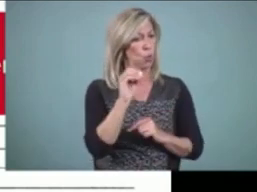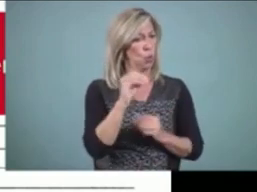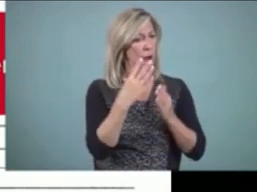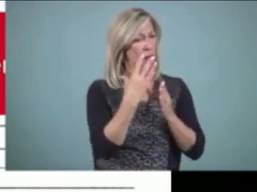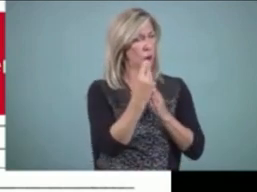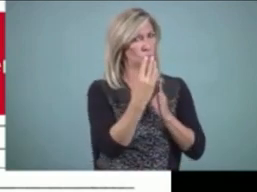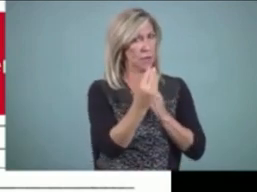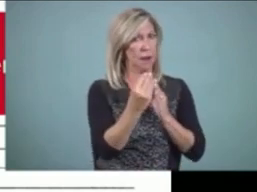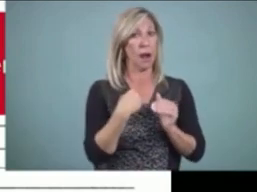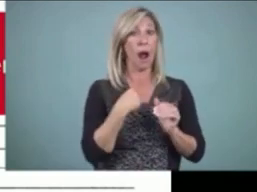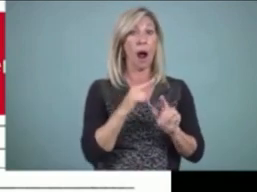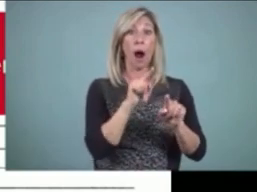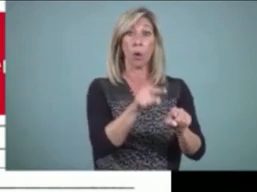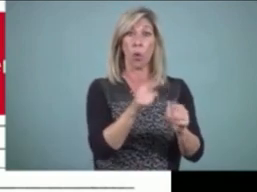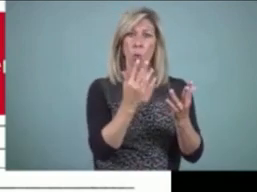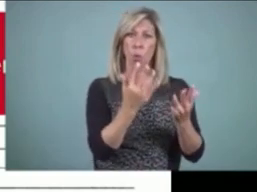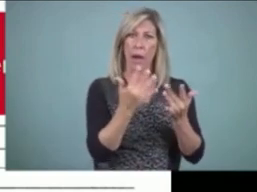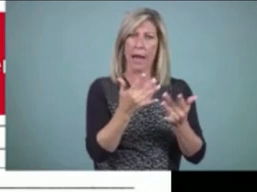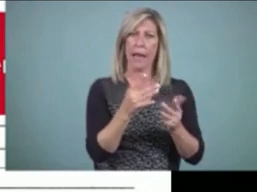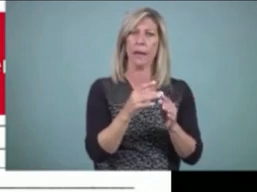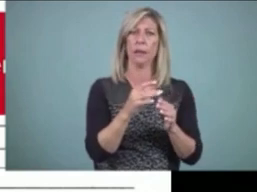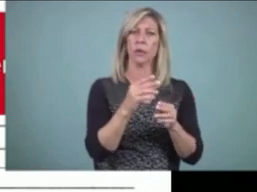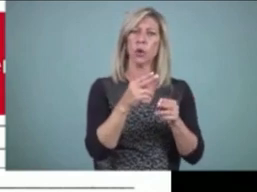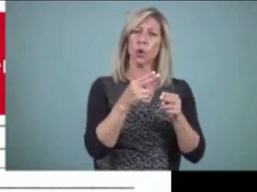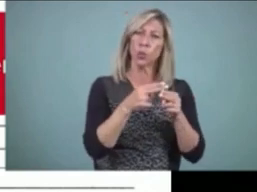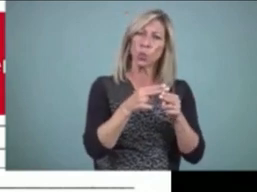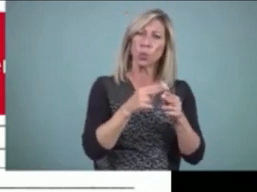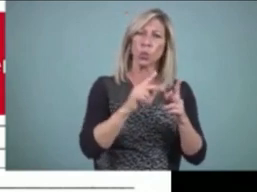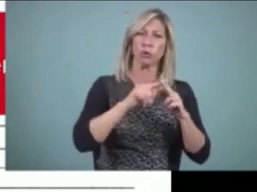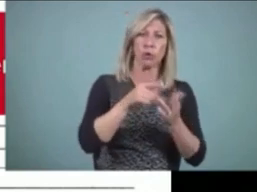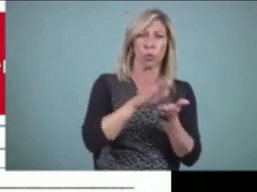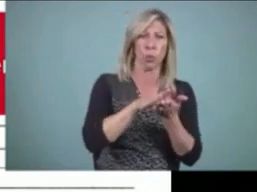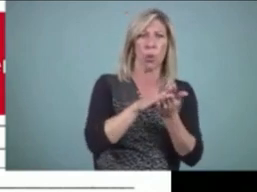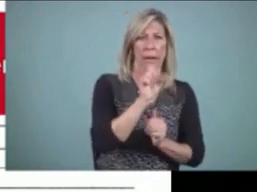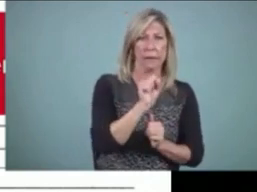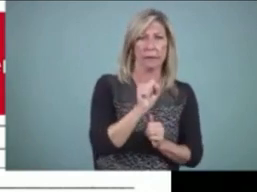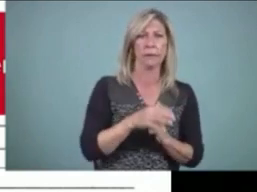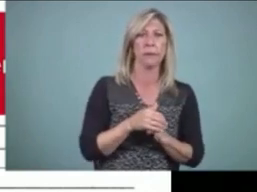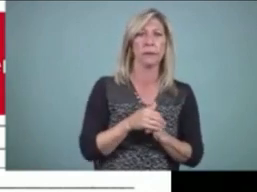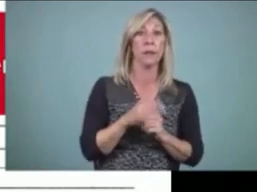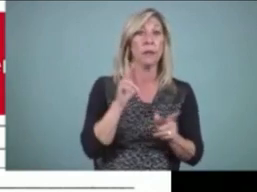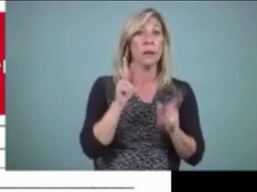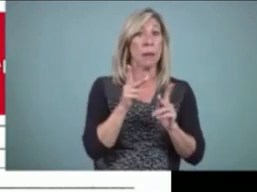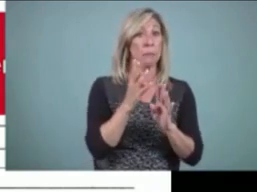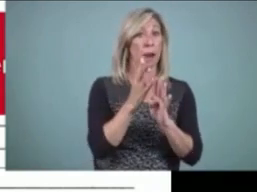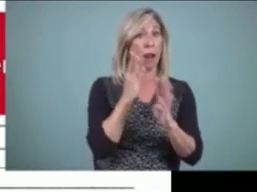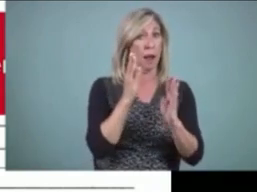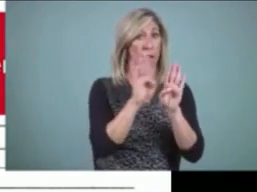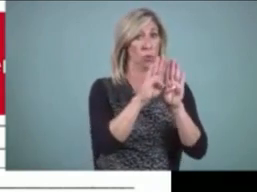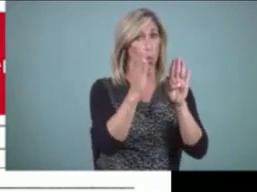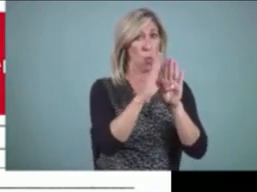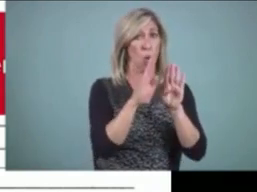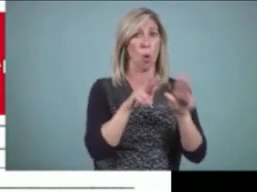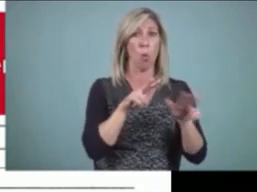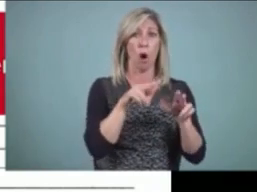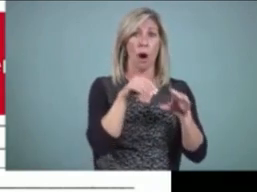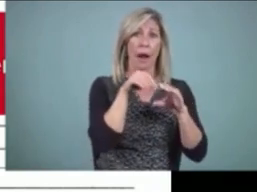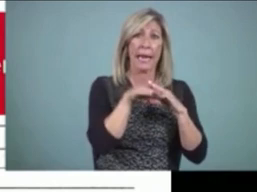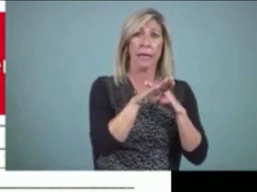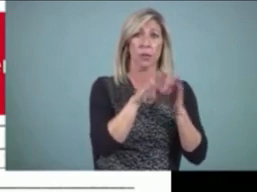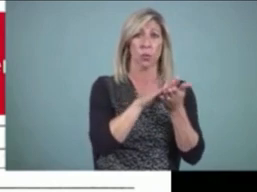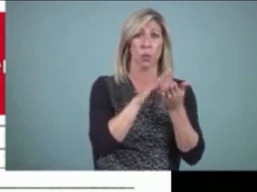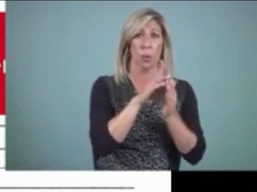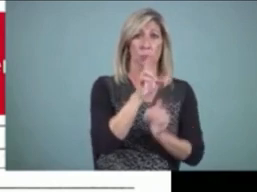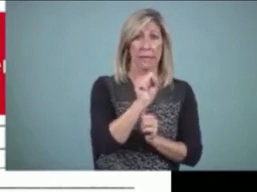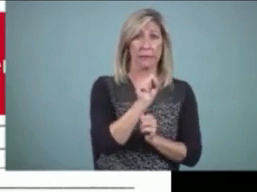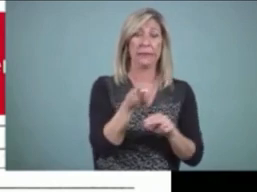school bus. People lined door, walked in the school bus and sit down. The bus driver traveled far to the zoo, wait soon, then